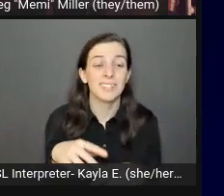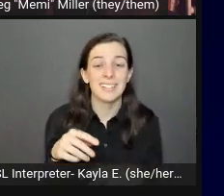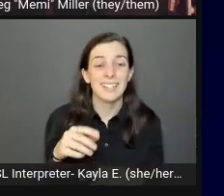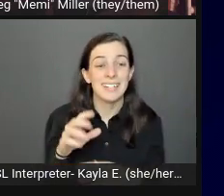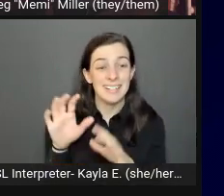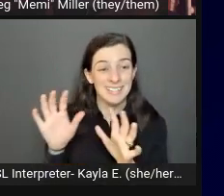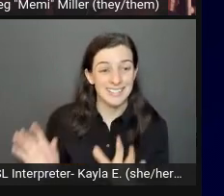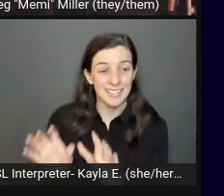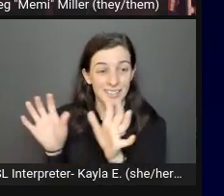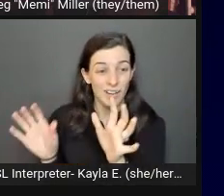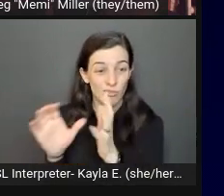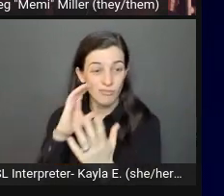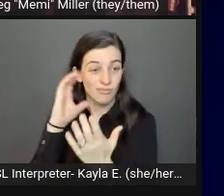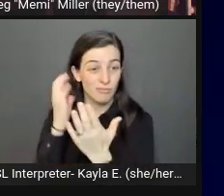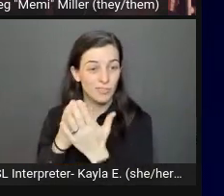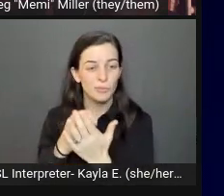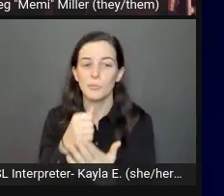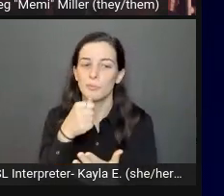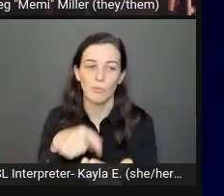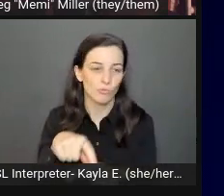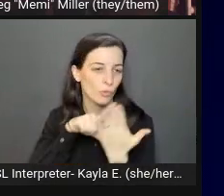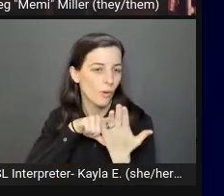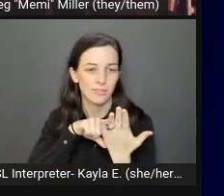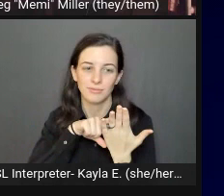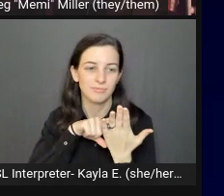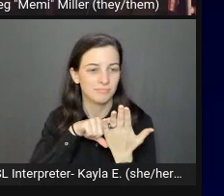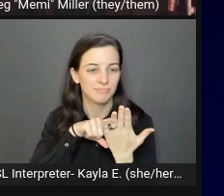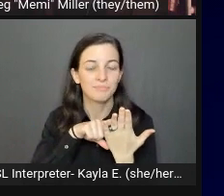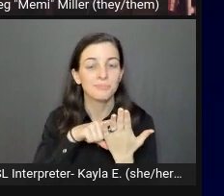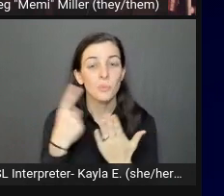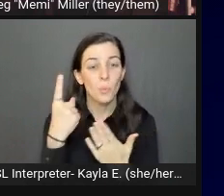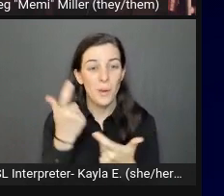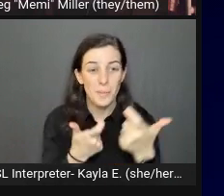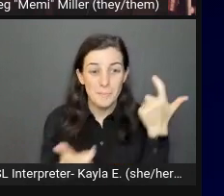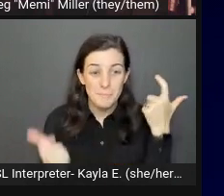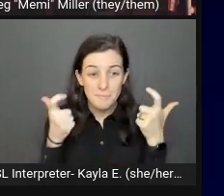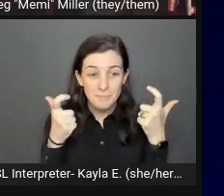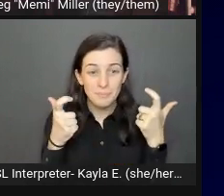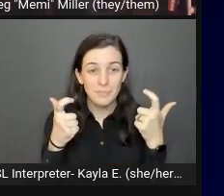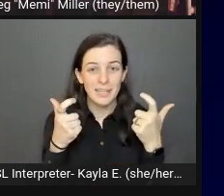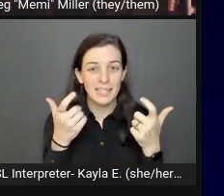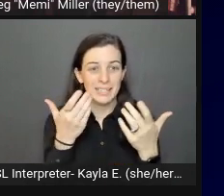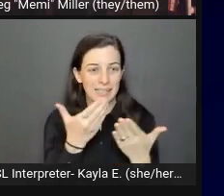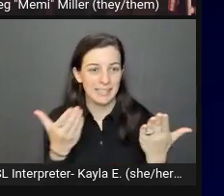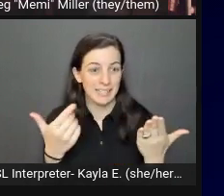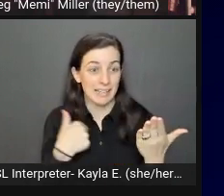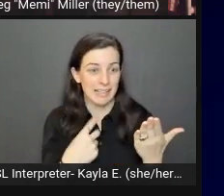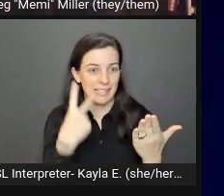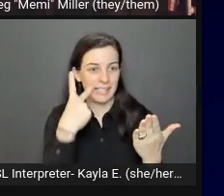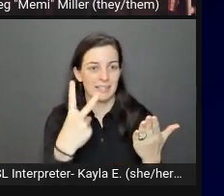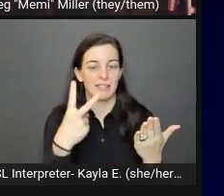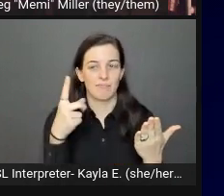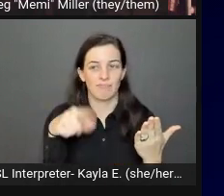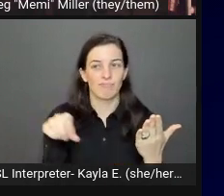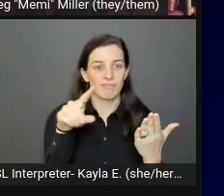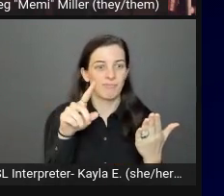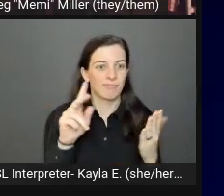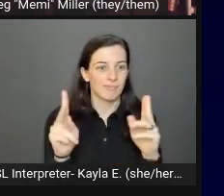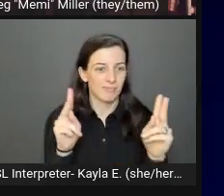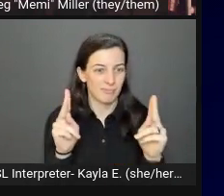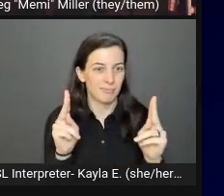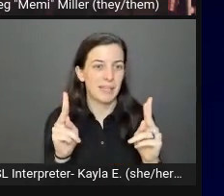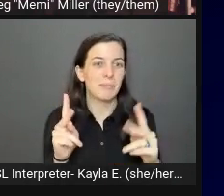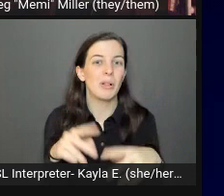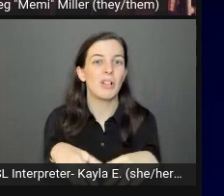require alt text. One of the biggest accessibility loopholes I see people trying to create is, well, technically, aren't